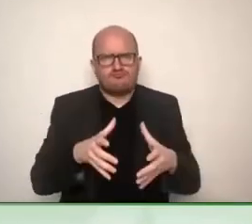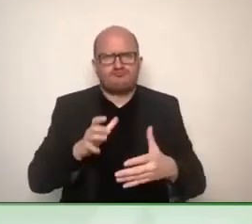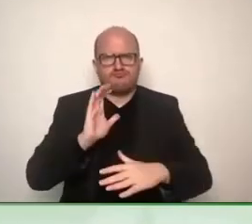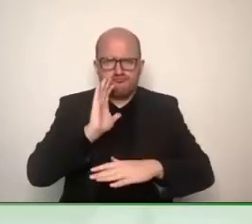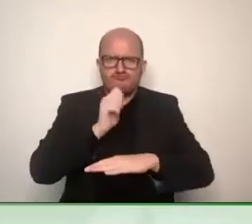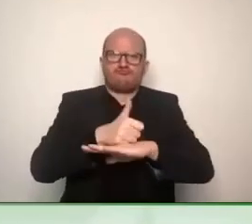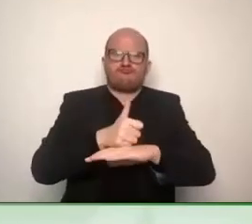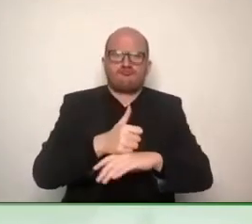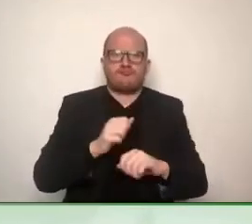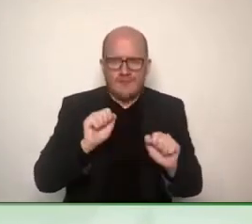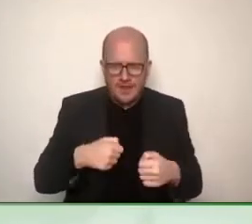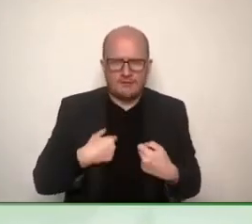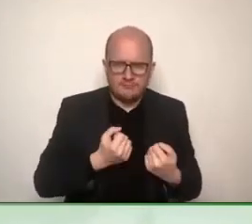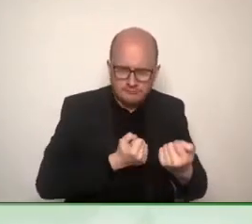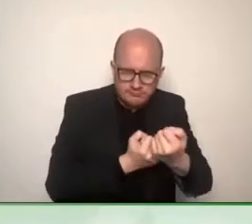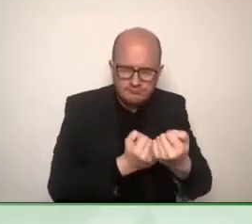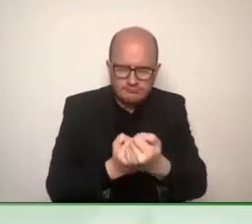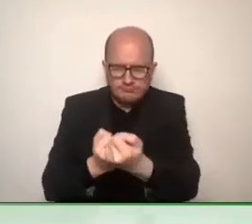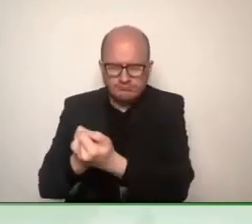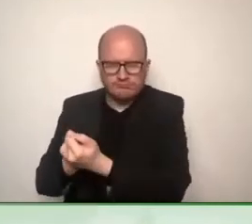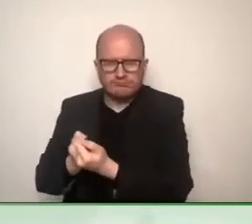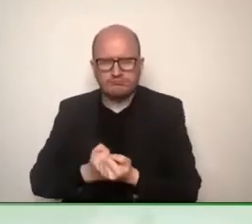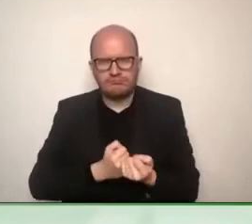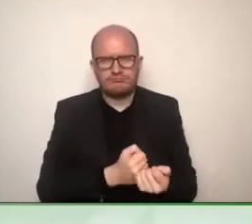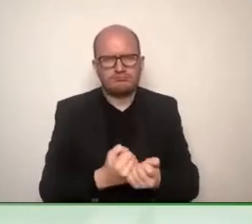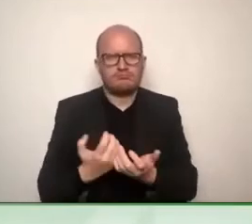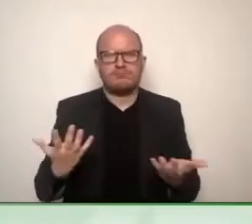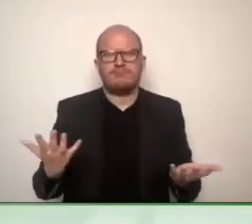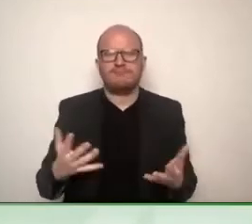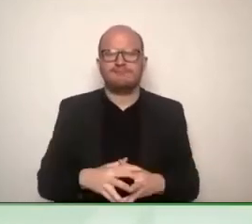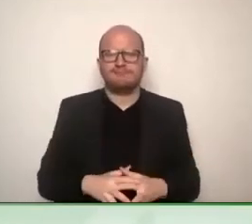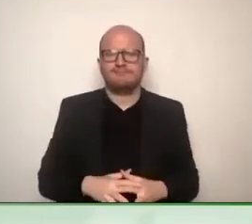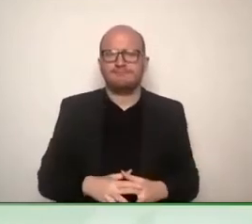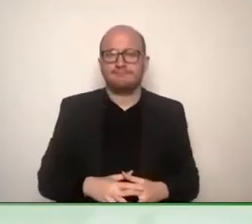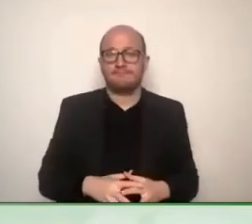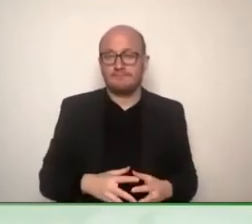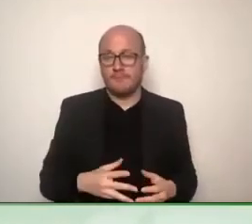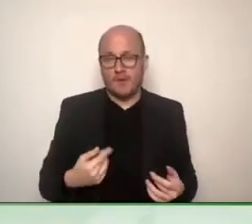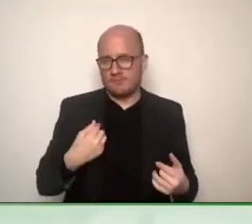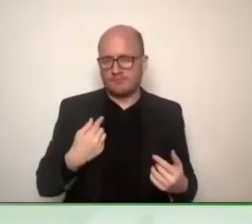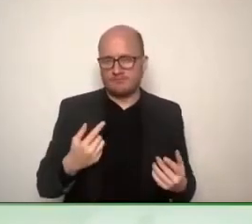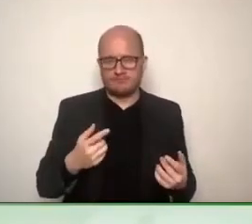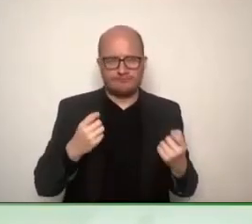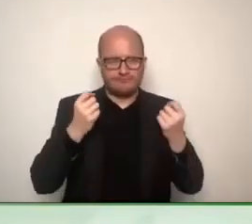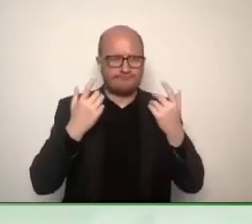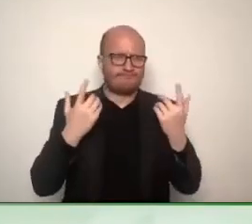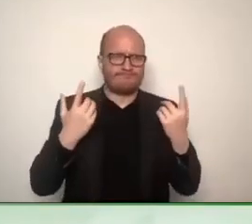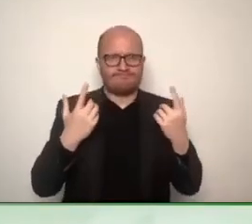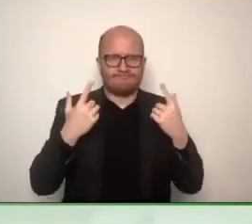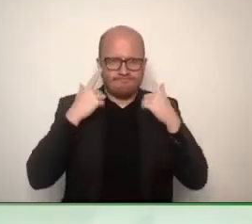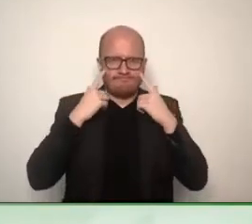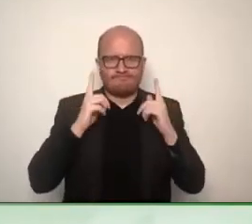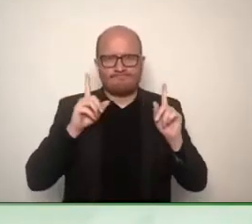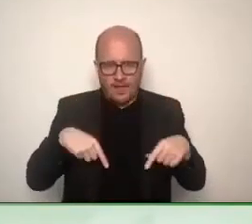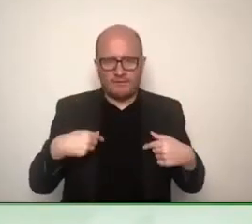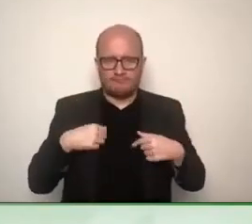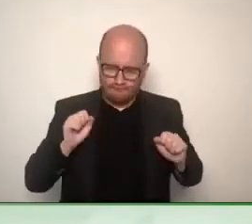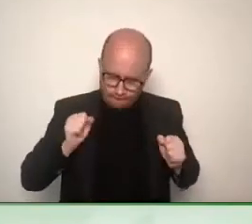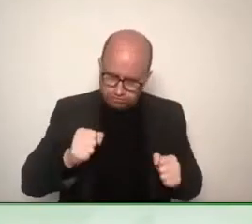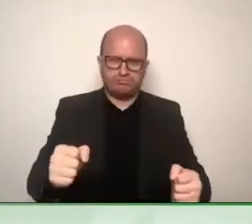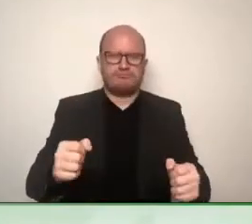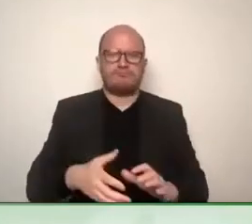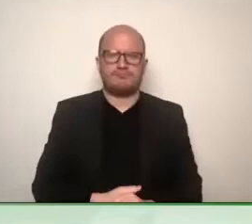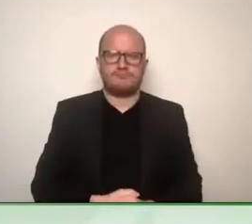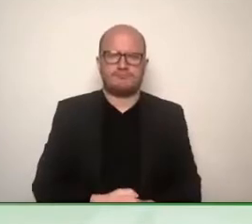It's not new, but now we realize, well, we have to do something. And today GATO really covers the whole world? You have